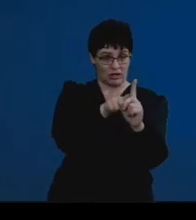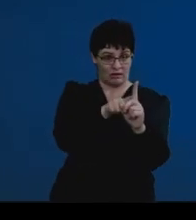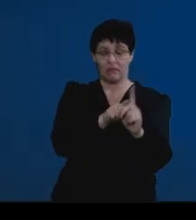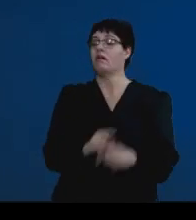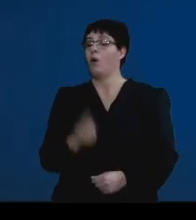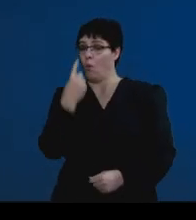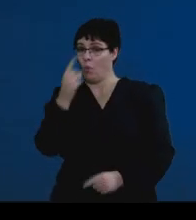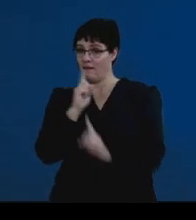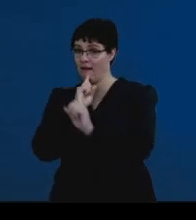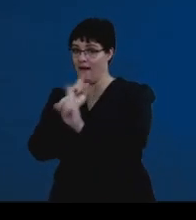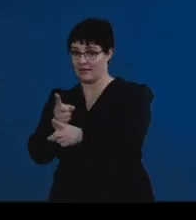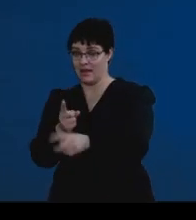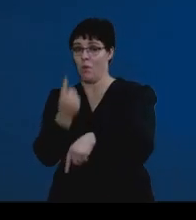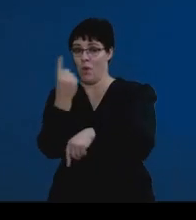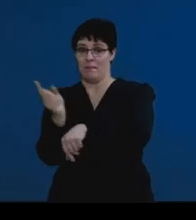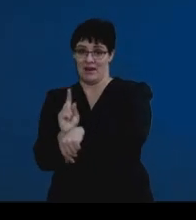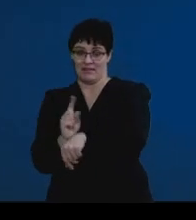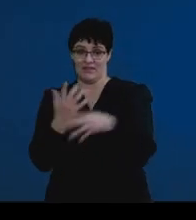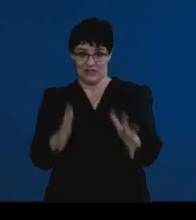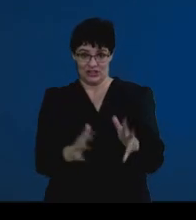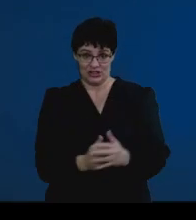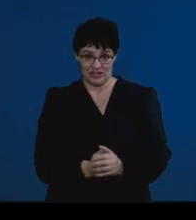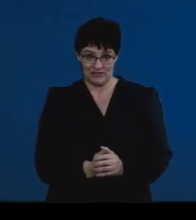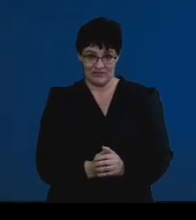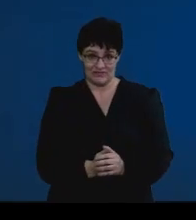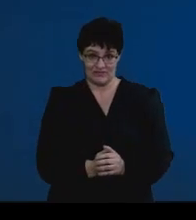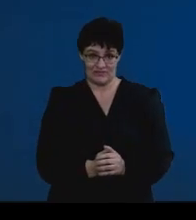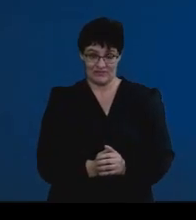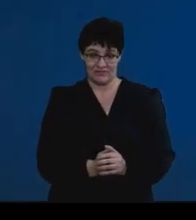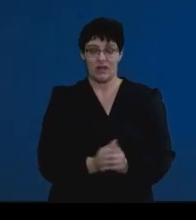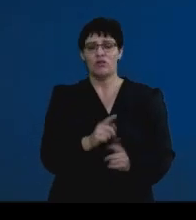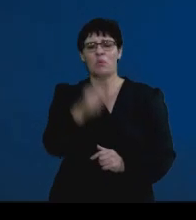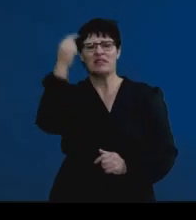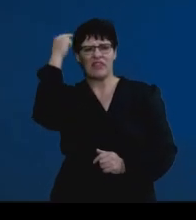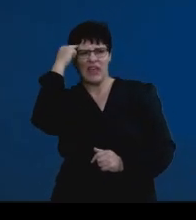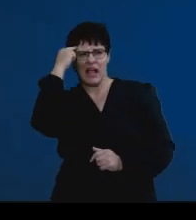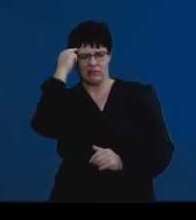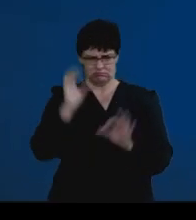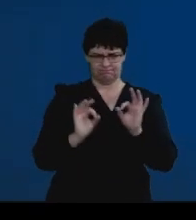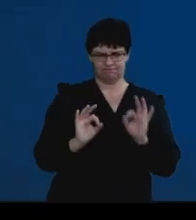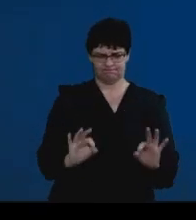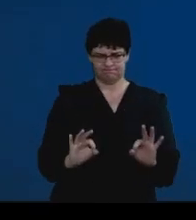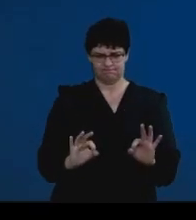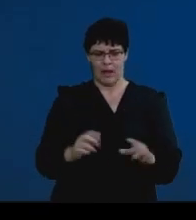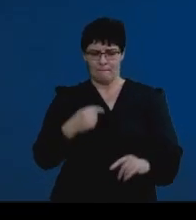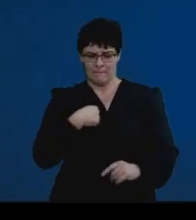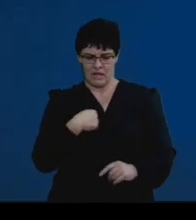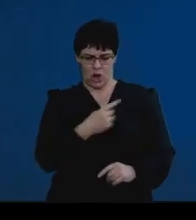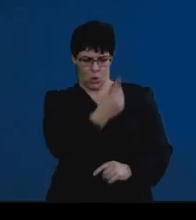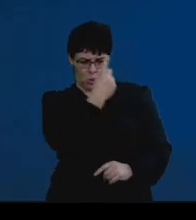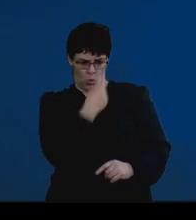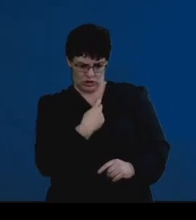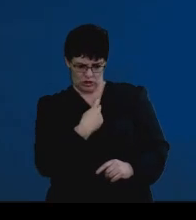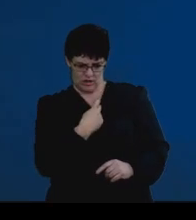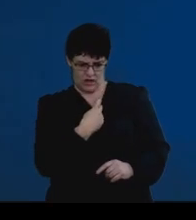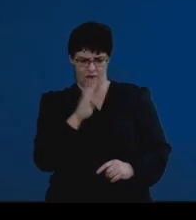per minute. And so it means that you've got to think about exactly how long a question that